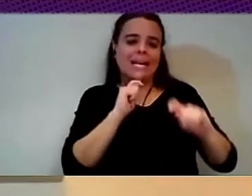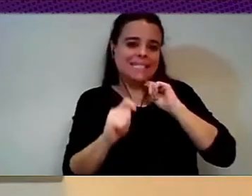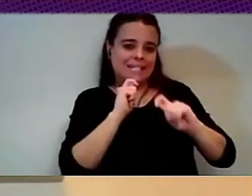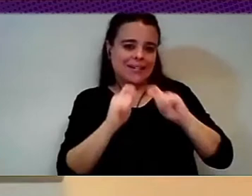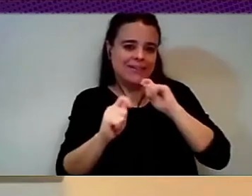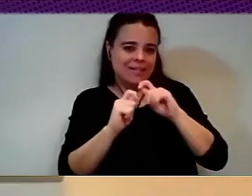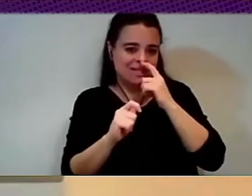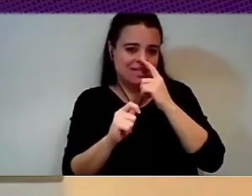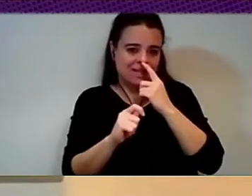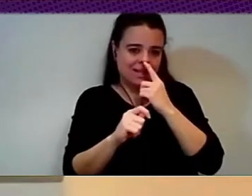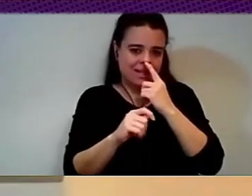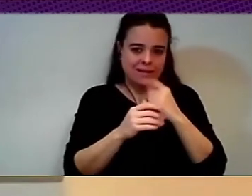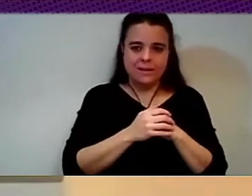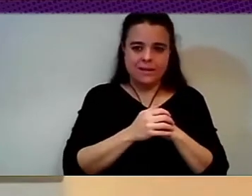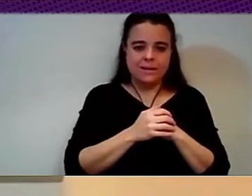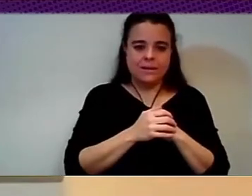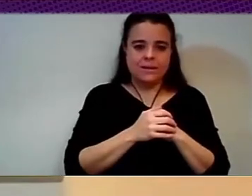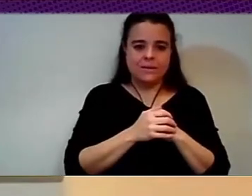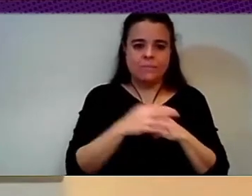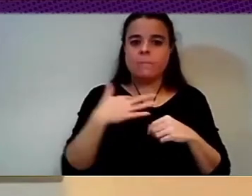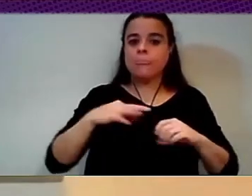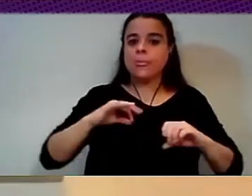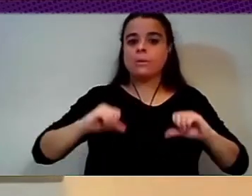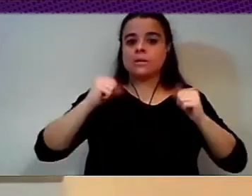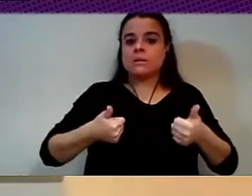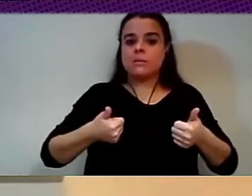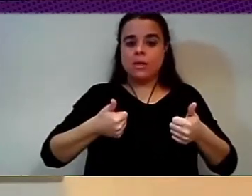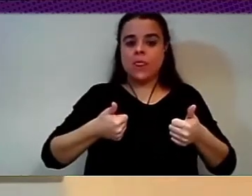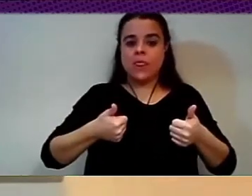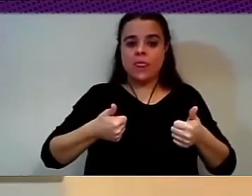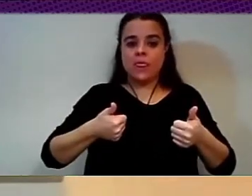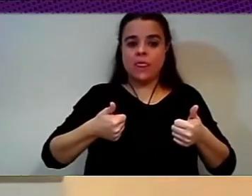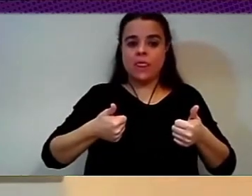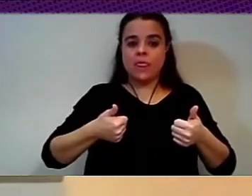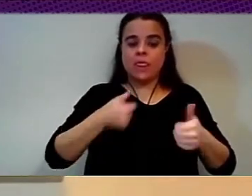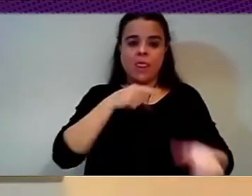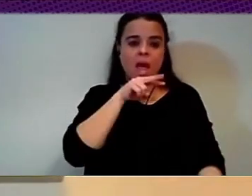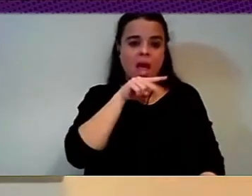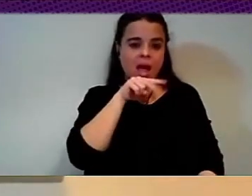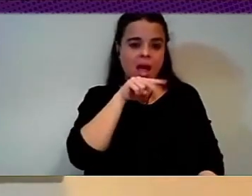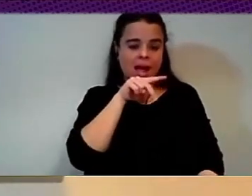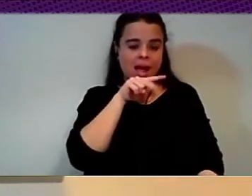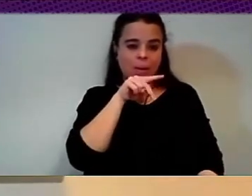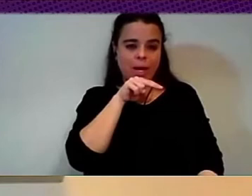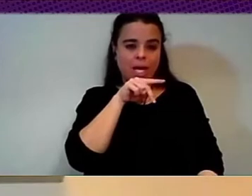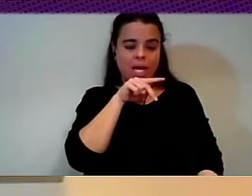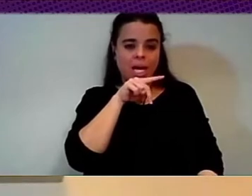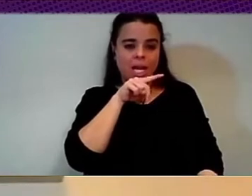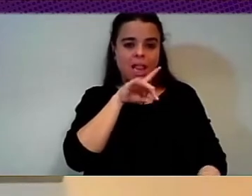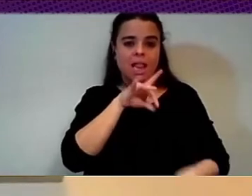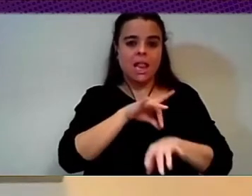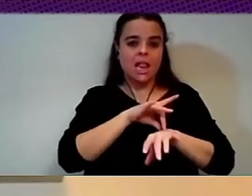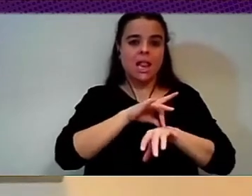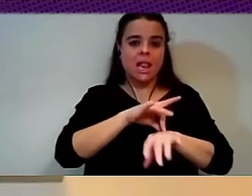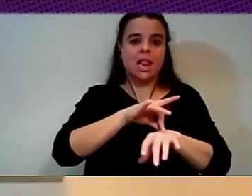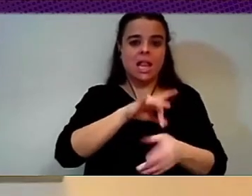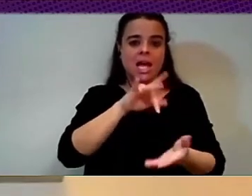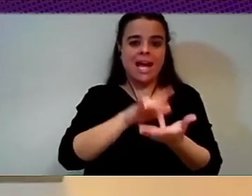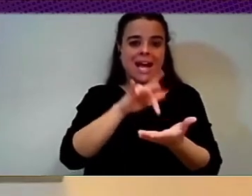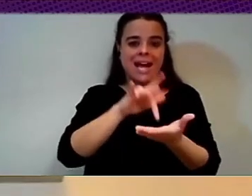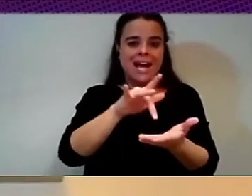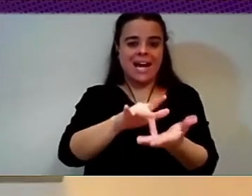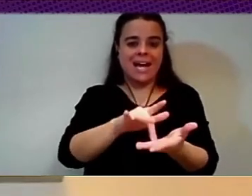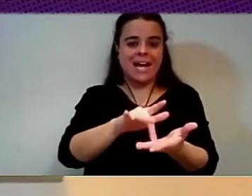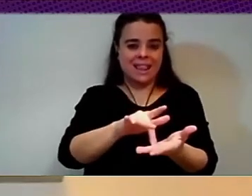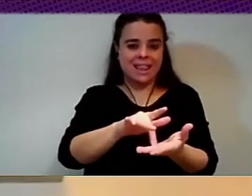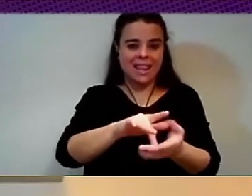about the agenda that you pursue on a technical level. Okay. So, shall I start with what we have done in Barcelona?